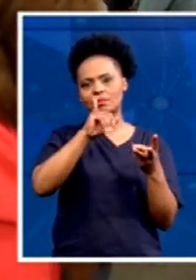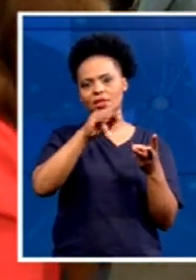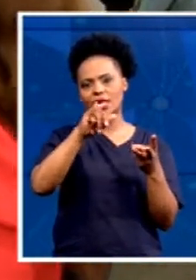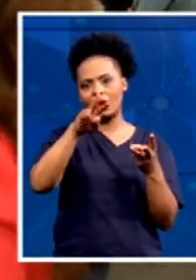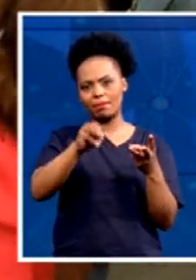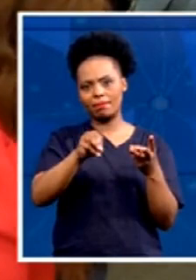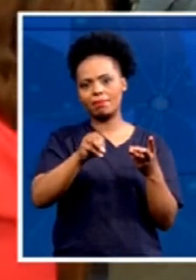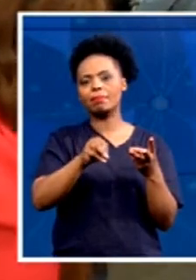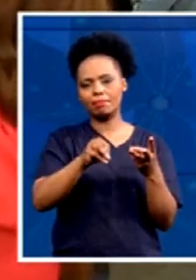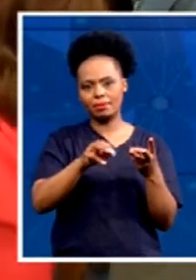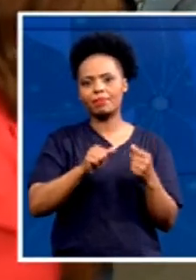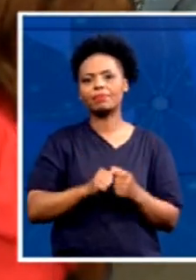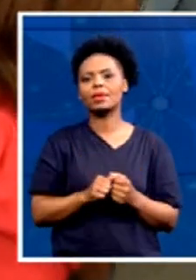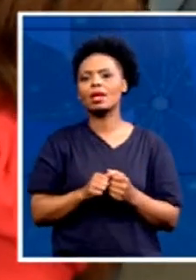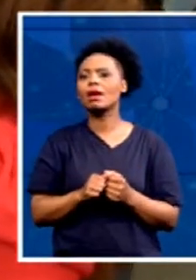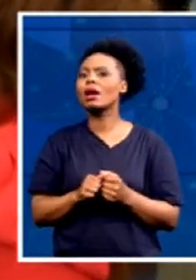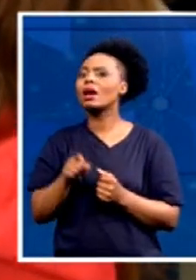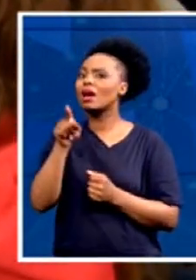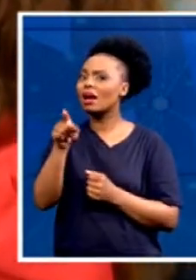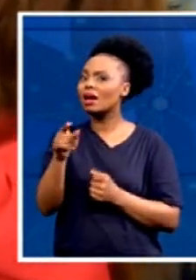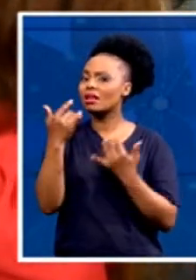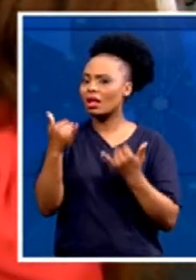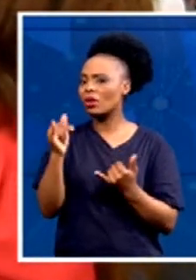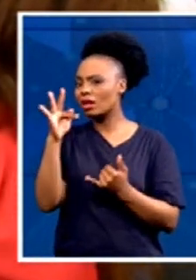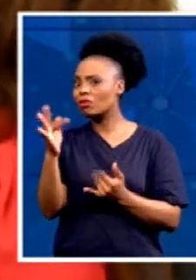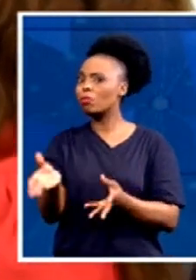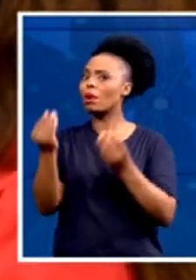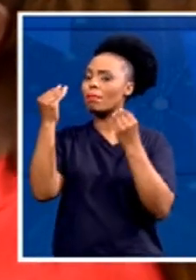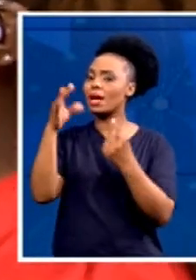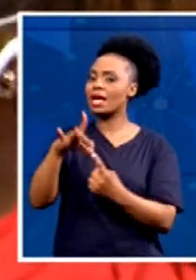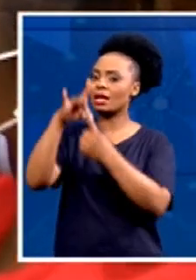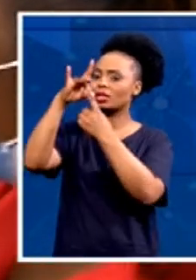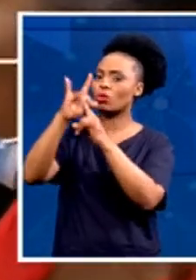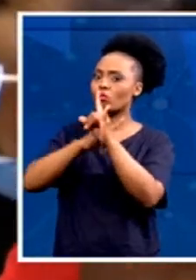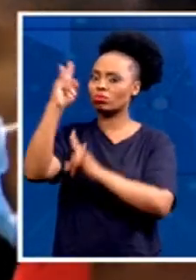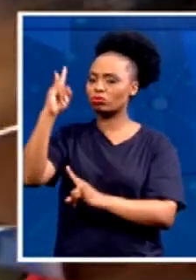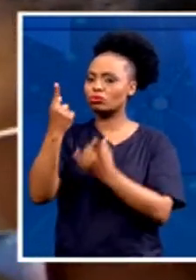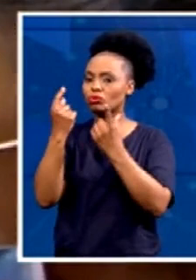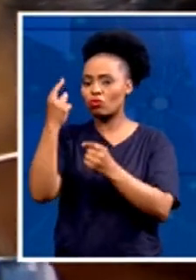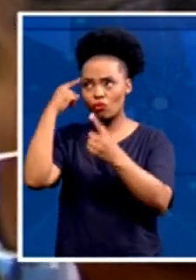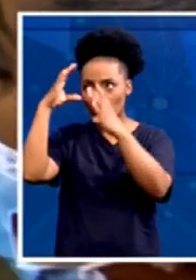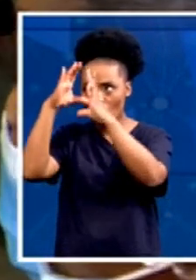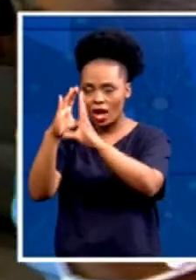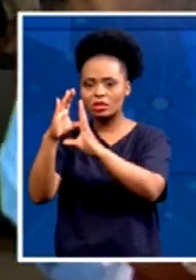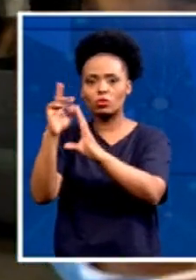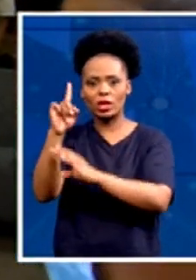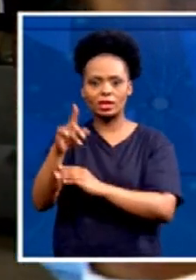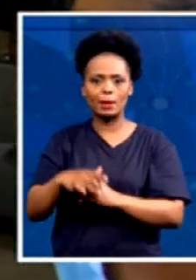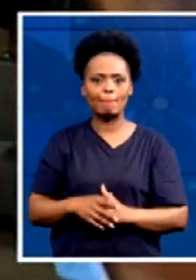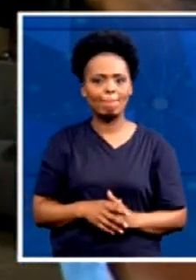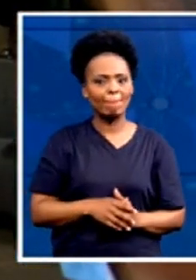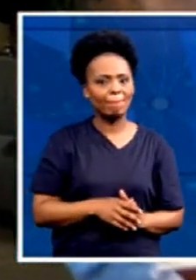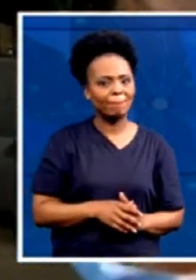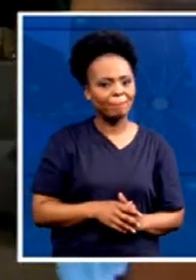if you do indeed get elected? Well, the main focus would be obviously the informal settlements, the electricity, the